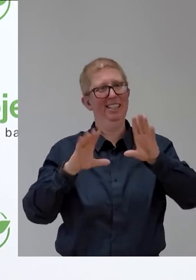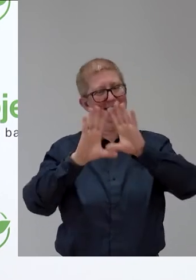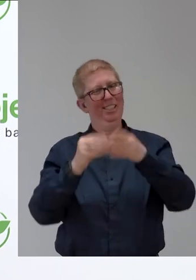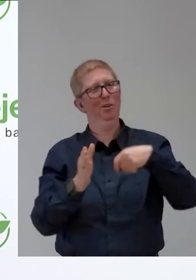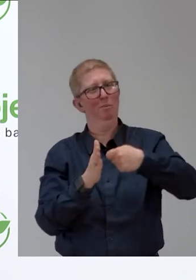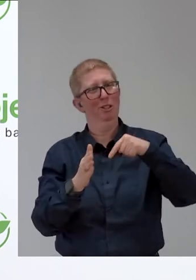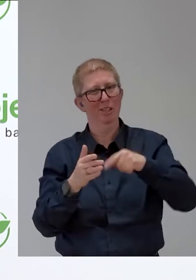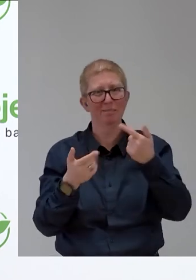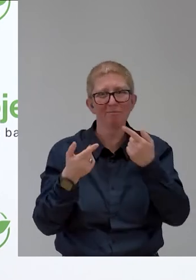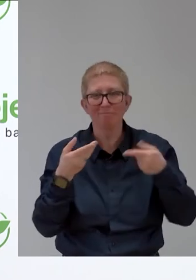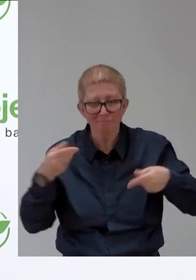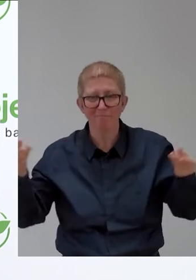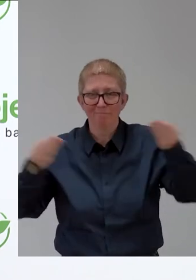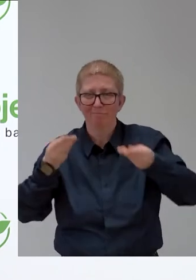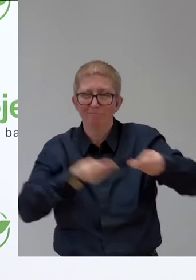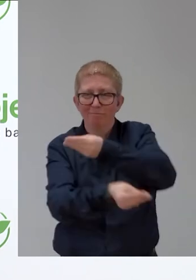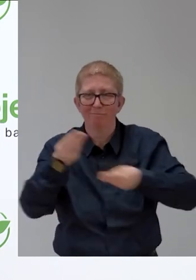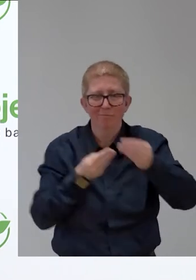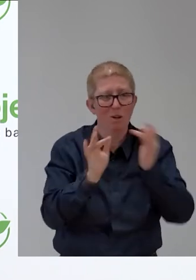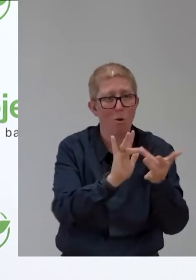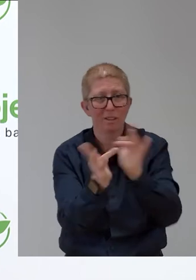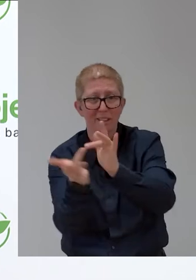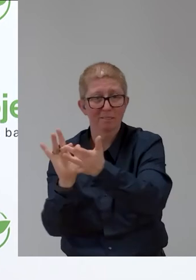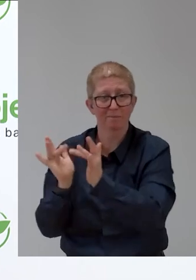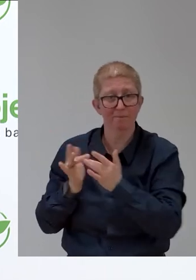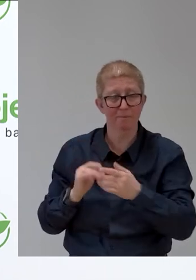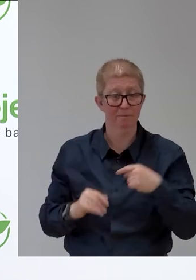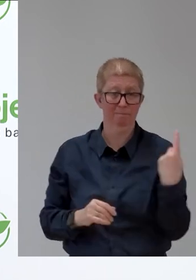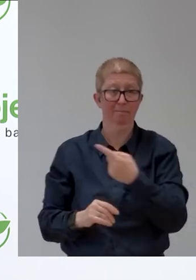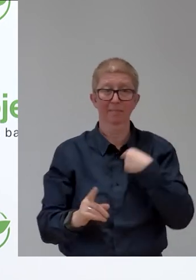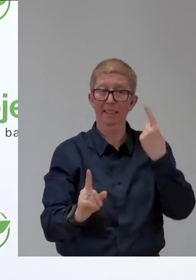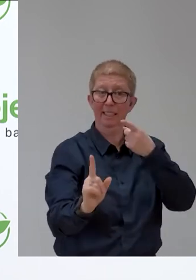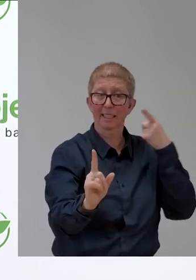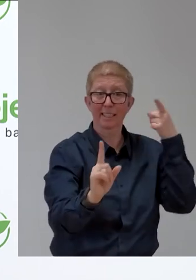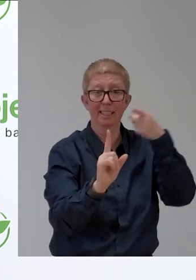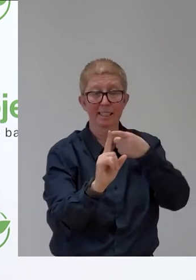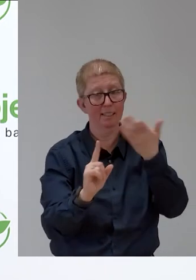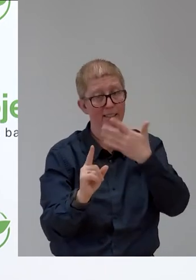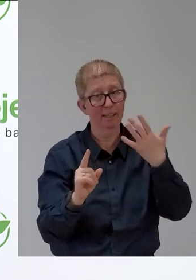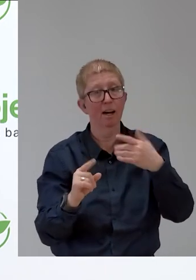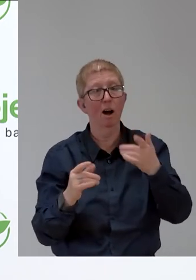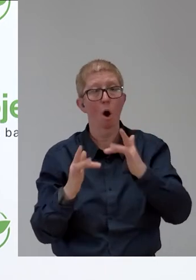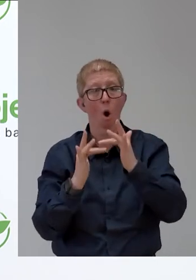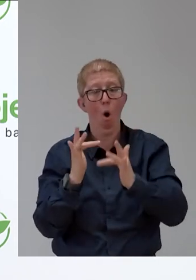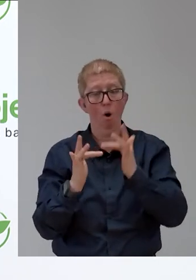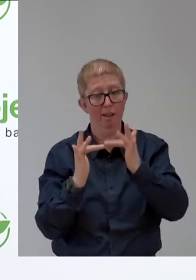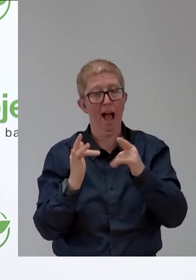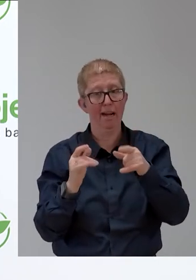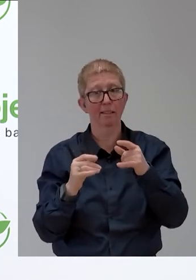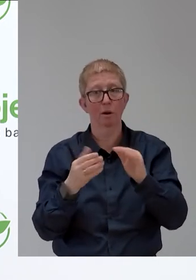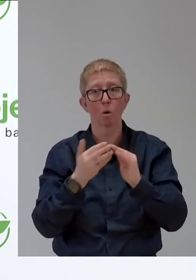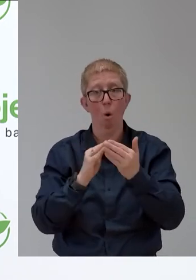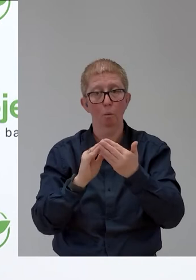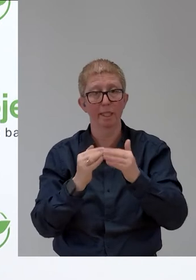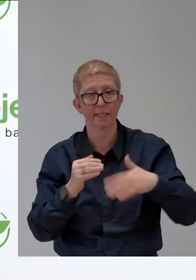said, we're also up to create an online community of people interested in this technology that we will both try to develop into